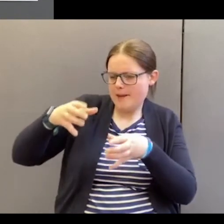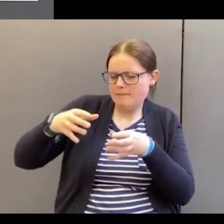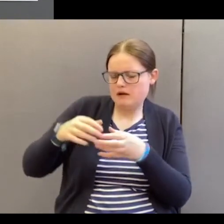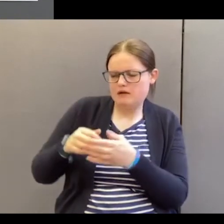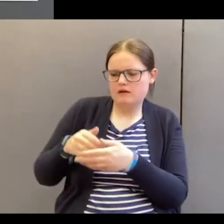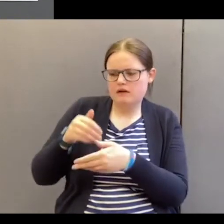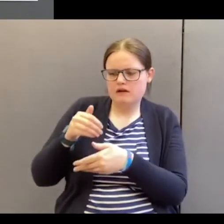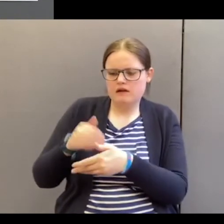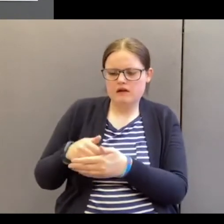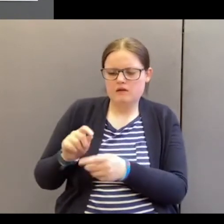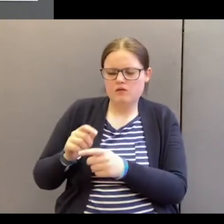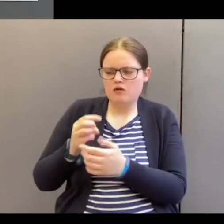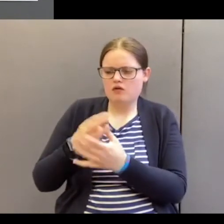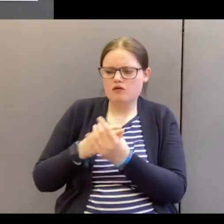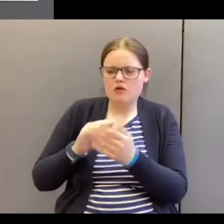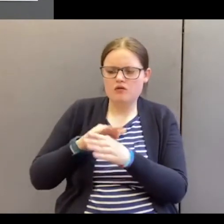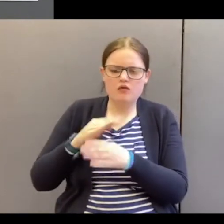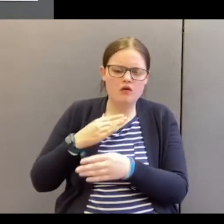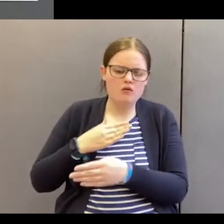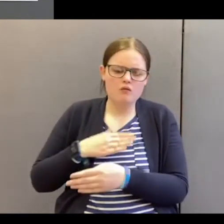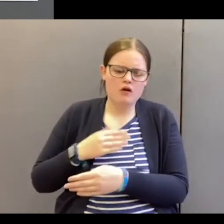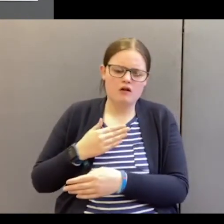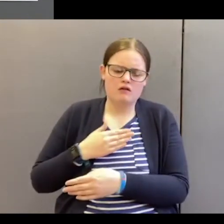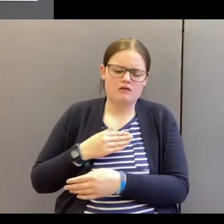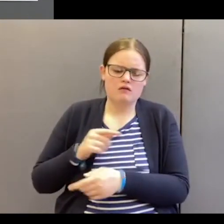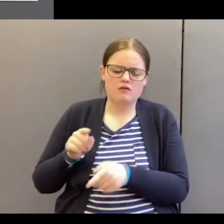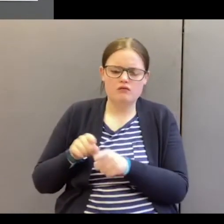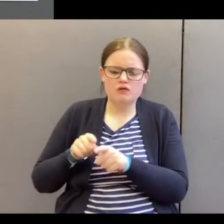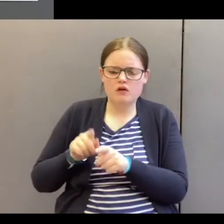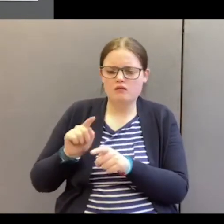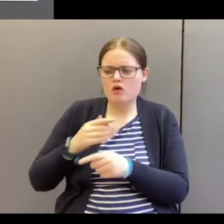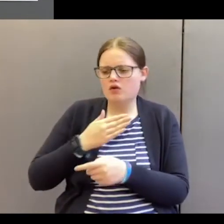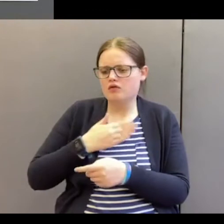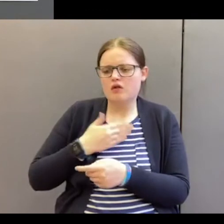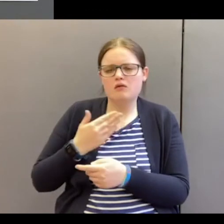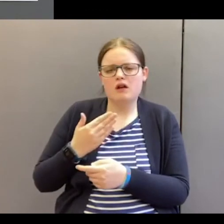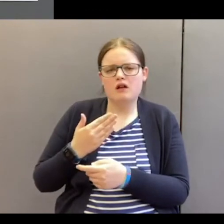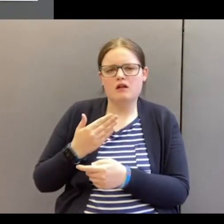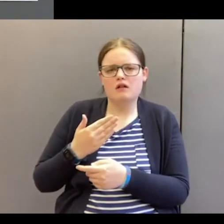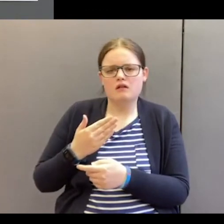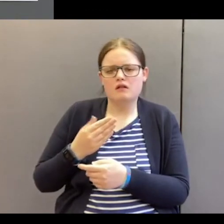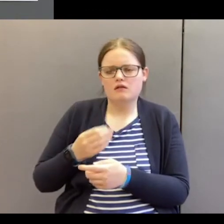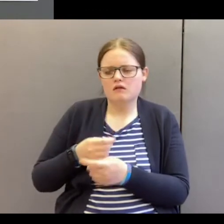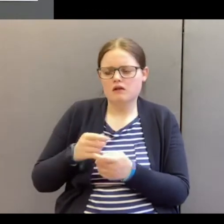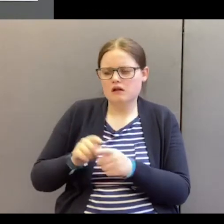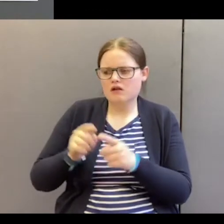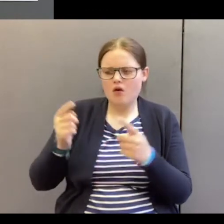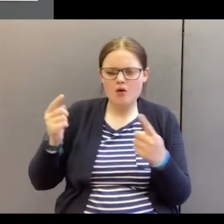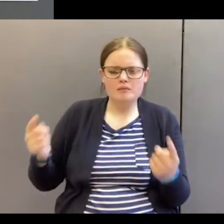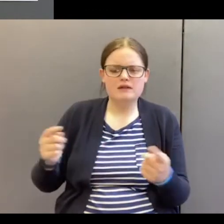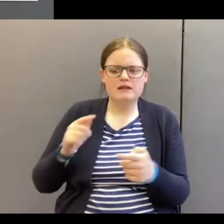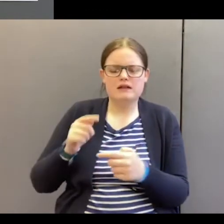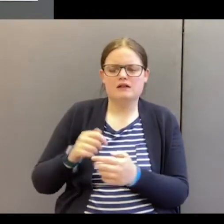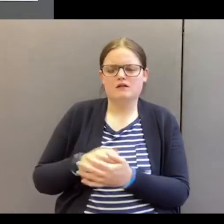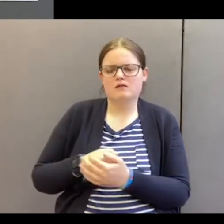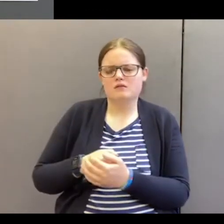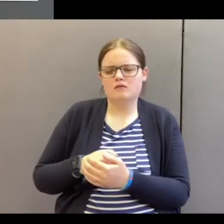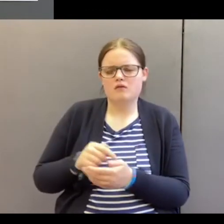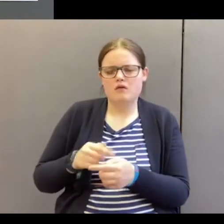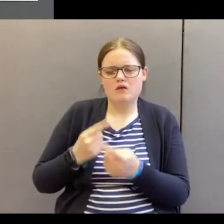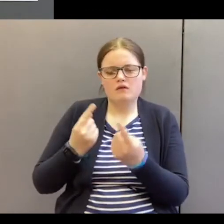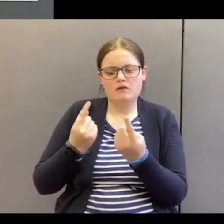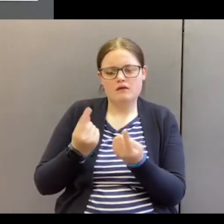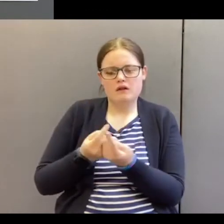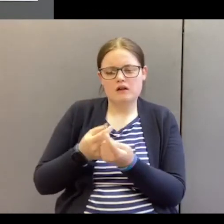what God does not like, into something which is the total opposite of the things that